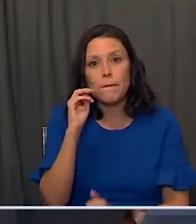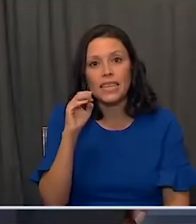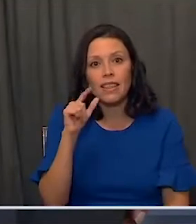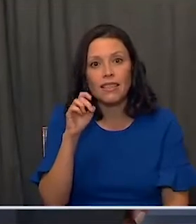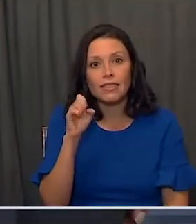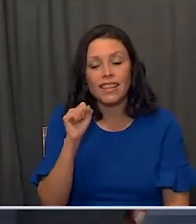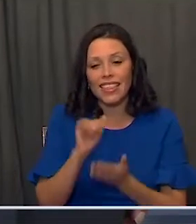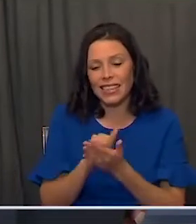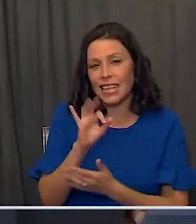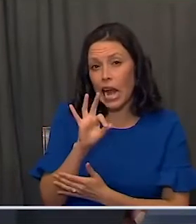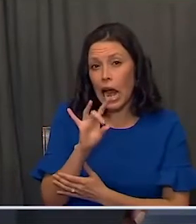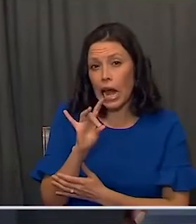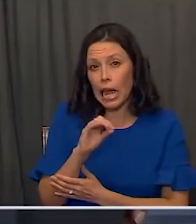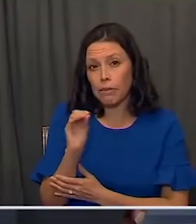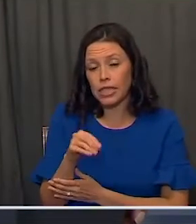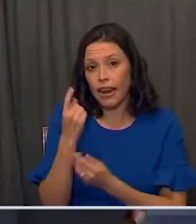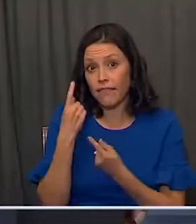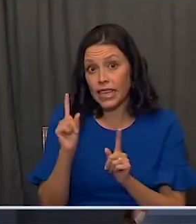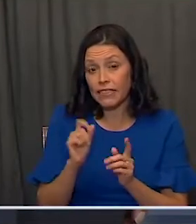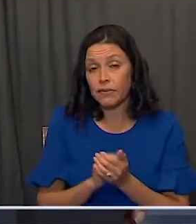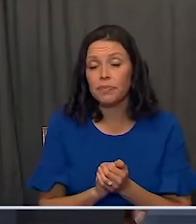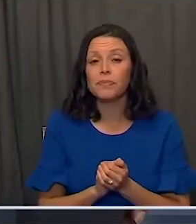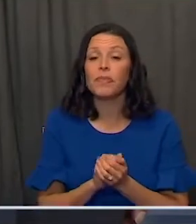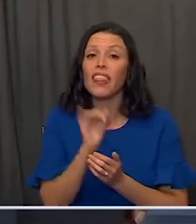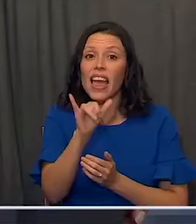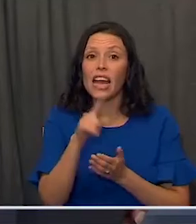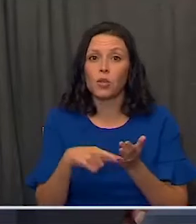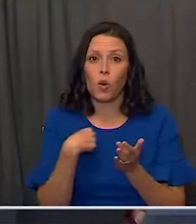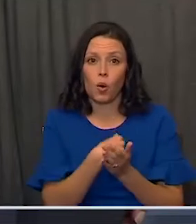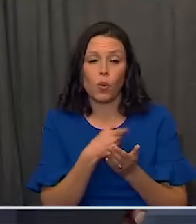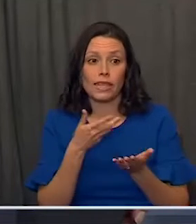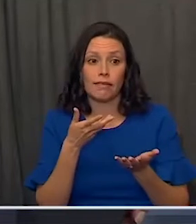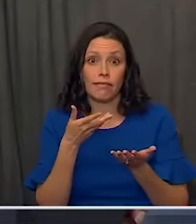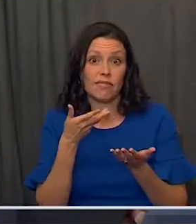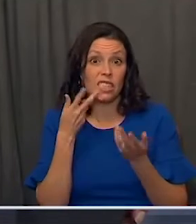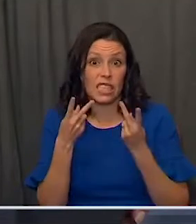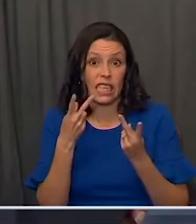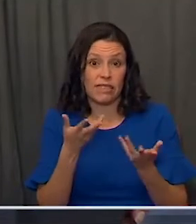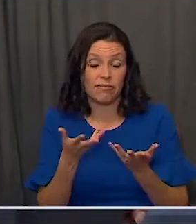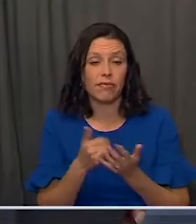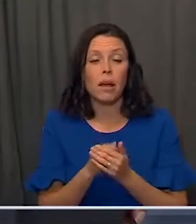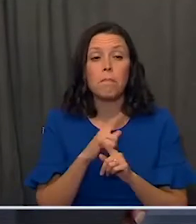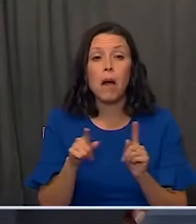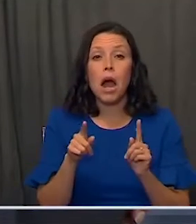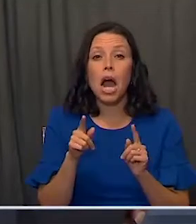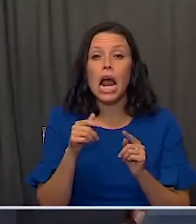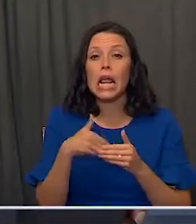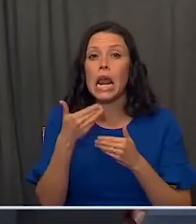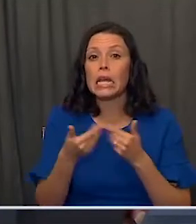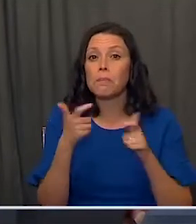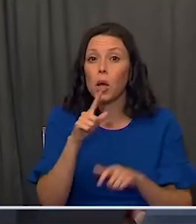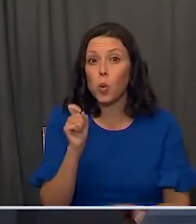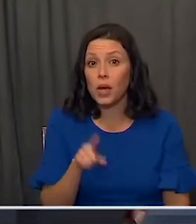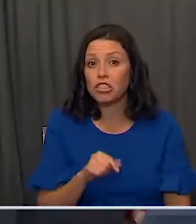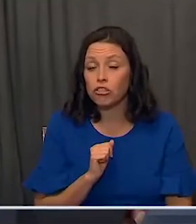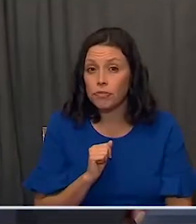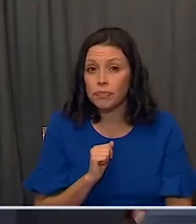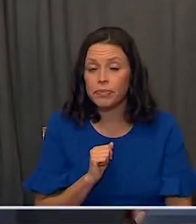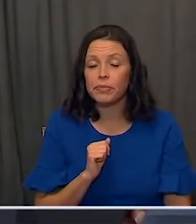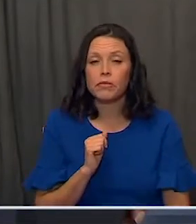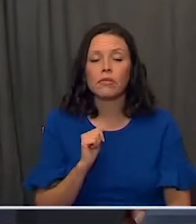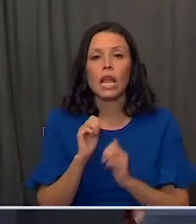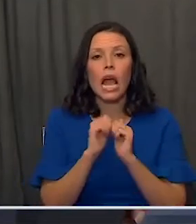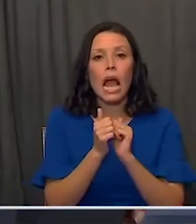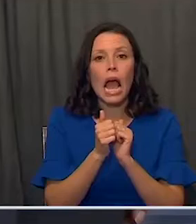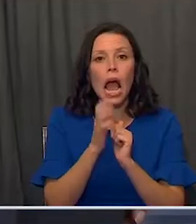which is 98 percent effective. So that's what we're dealing with. The question is, what about how